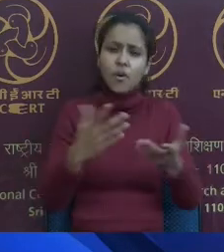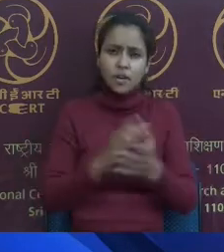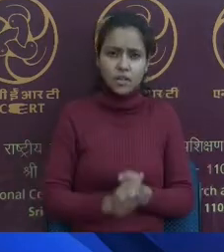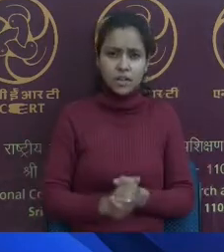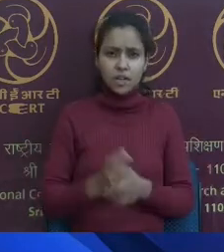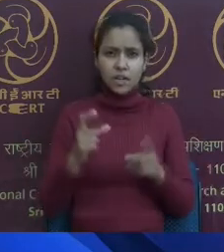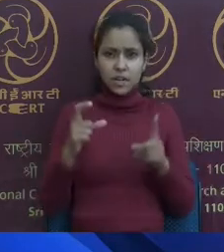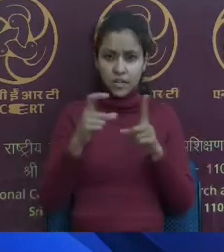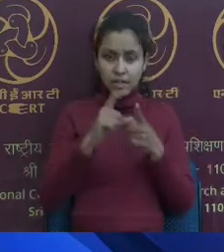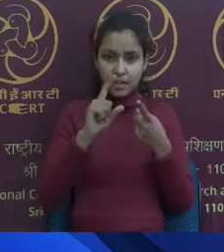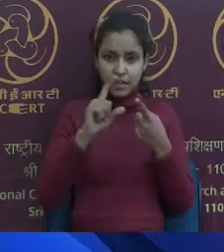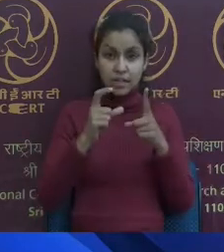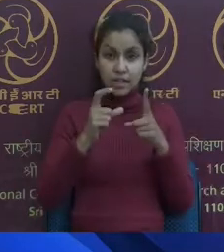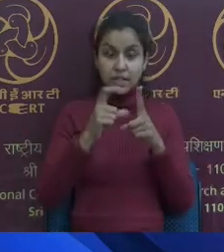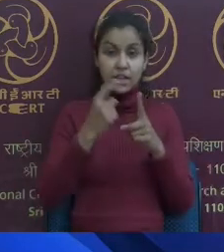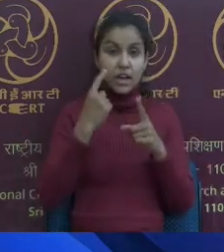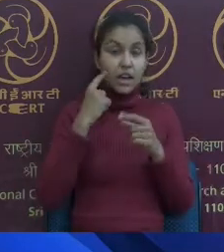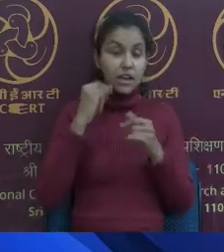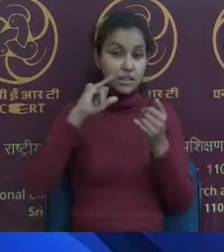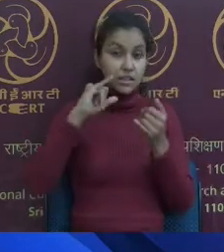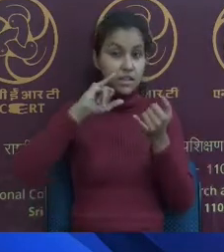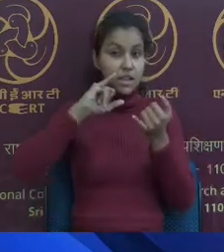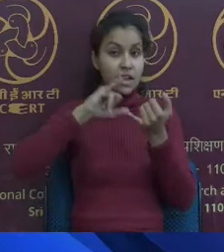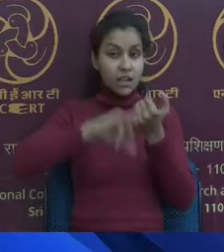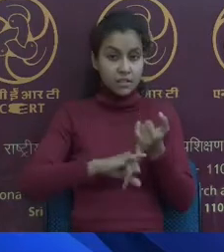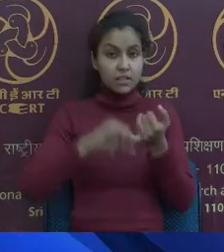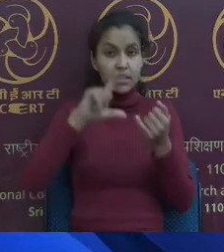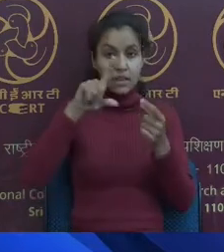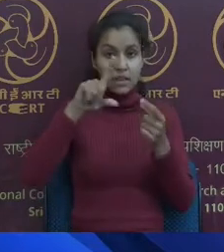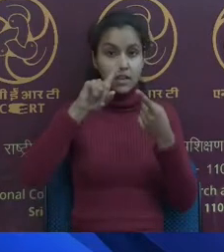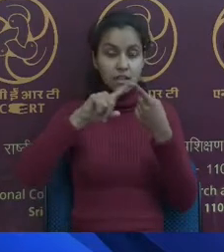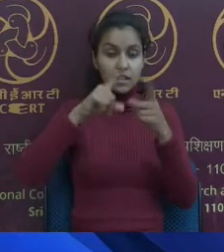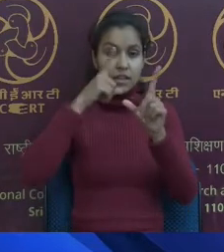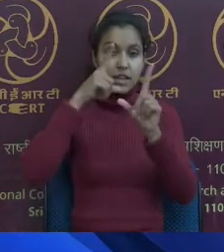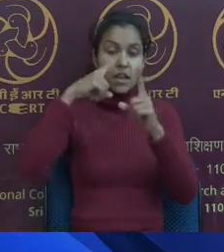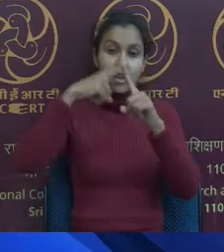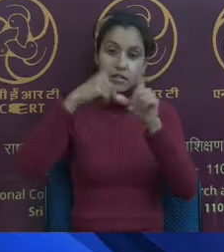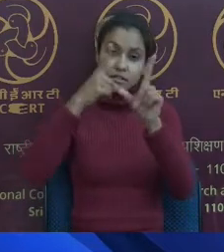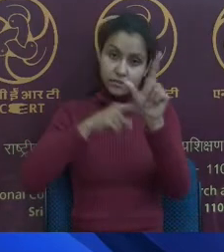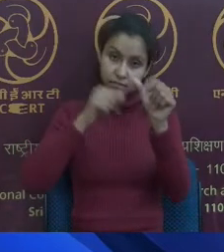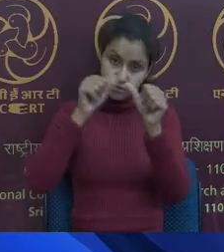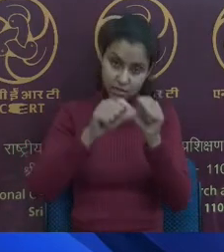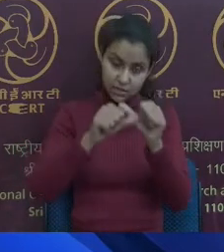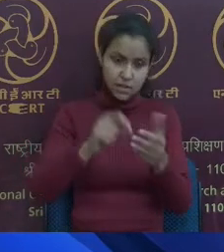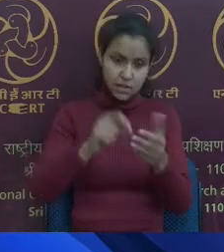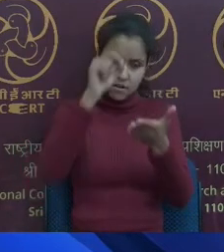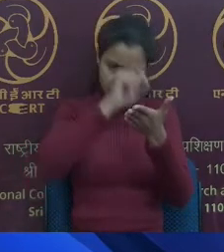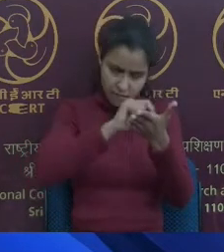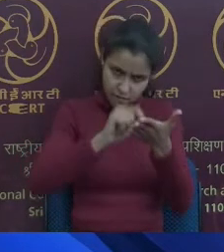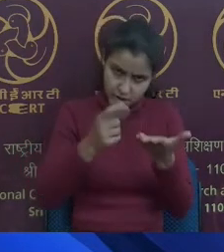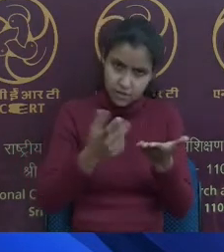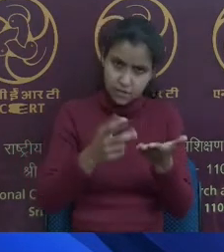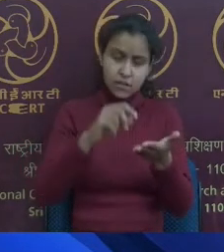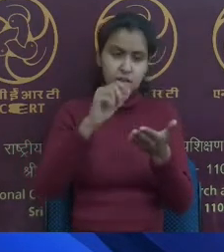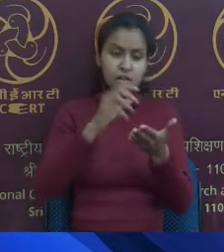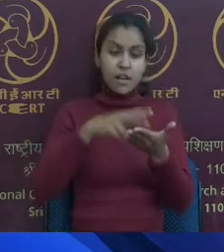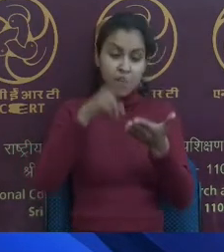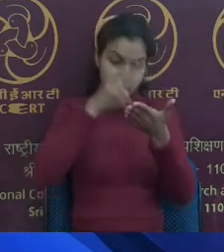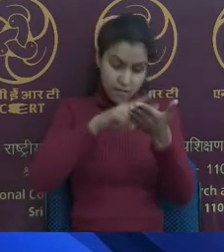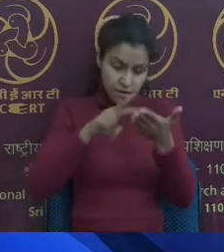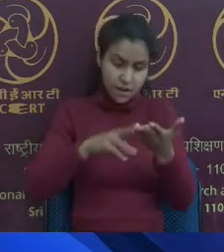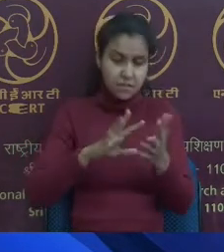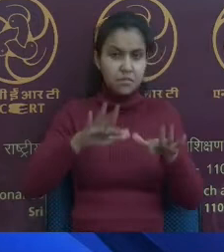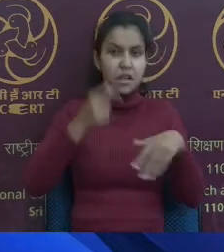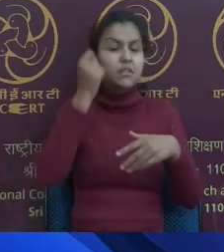of them are called just labeled as children not able to read or write. But otherwise, intellectually,